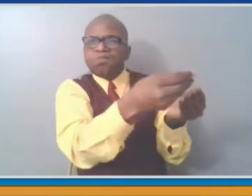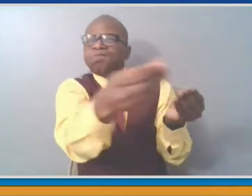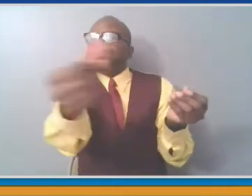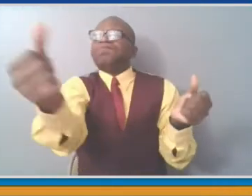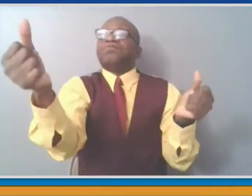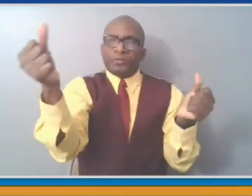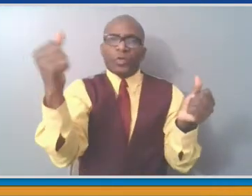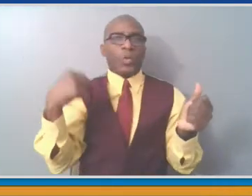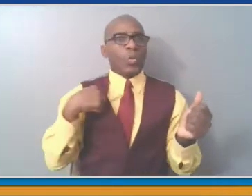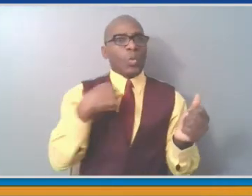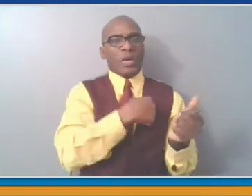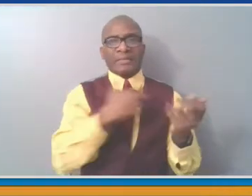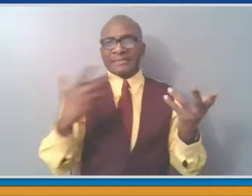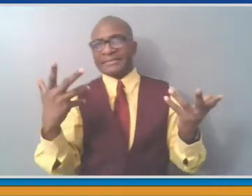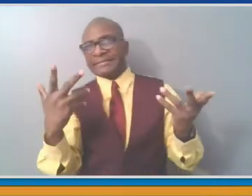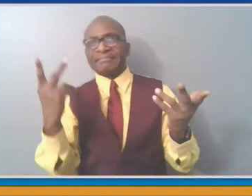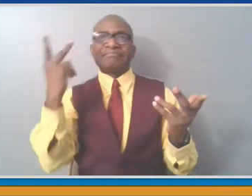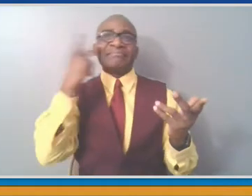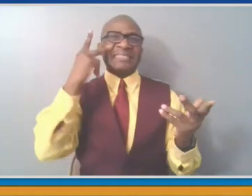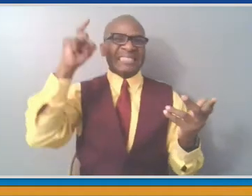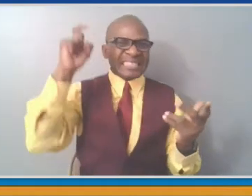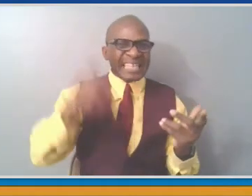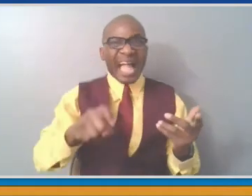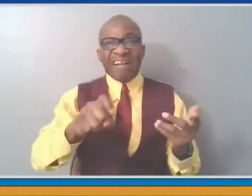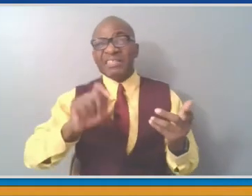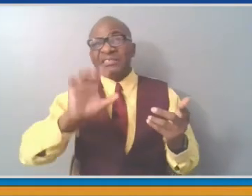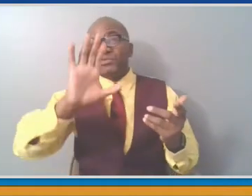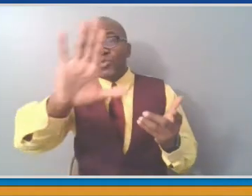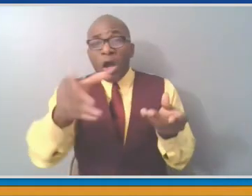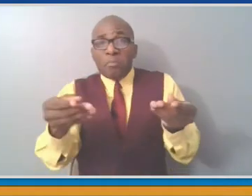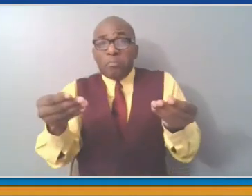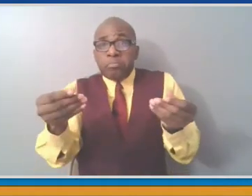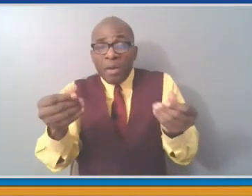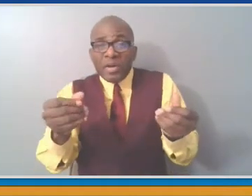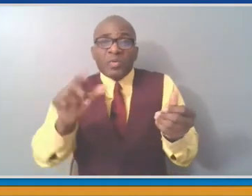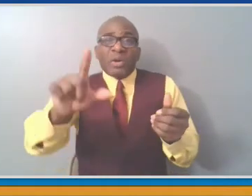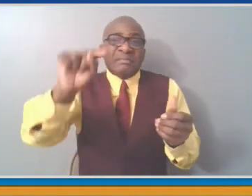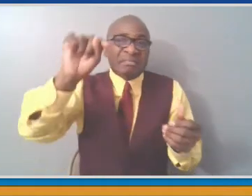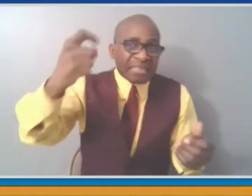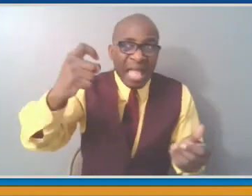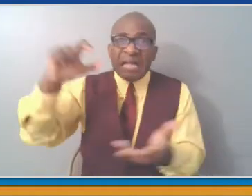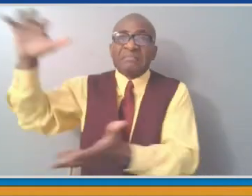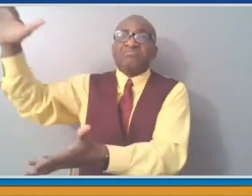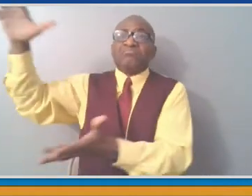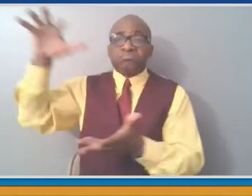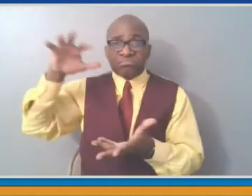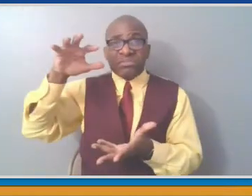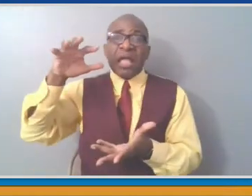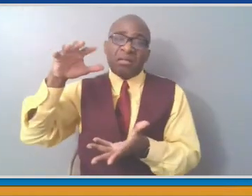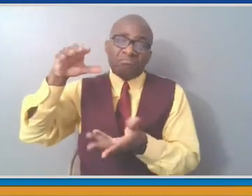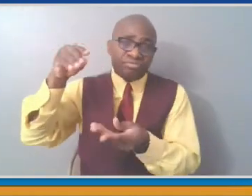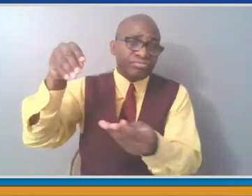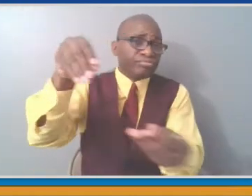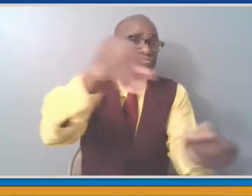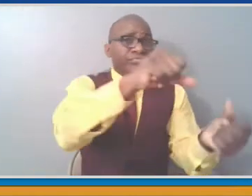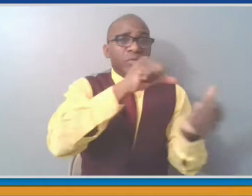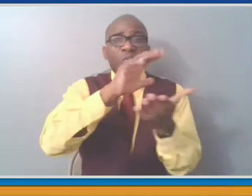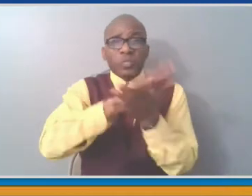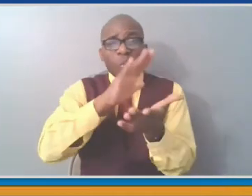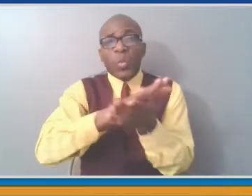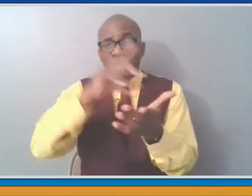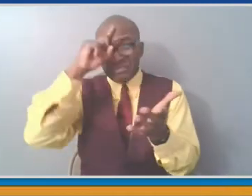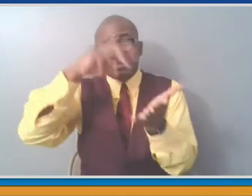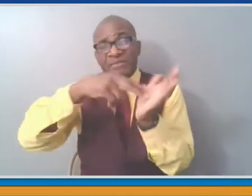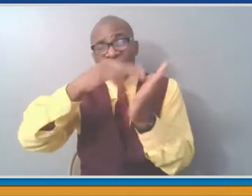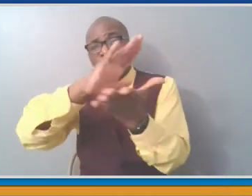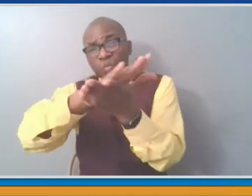the mandates that come down from the state to the local governments isn't really at the core of what gives us our high property taxes. We have to pay in county government a portion